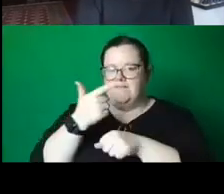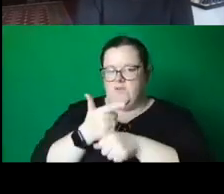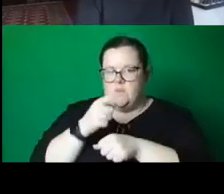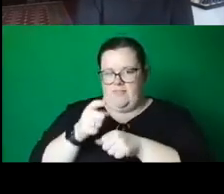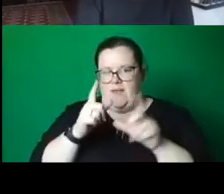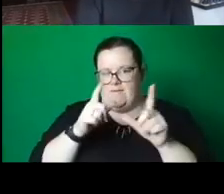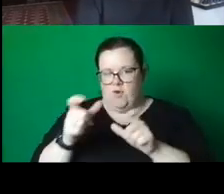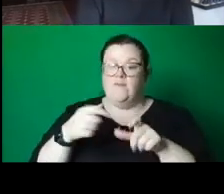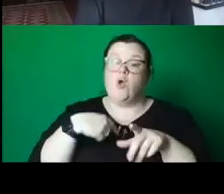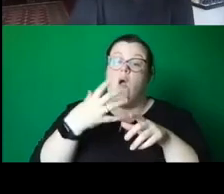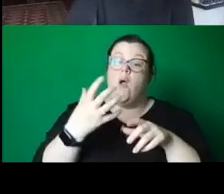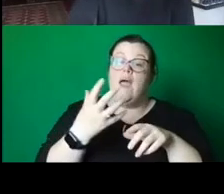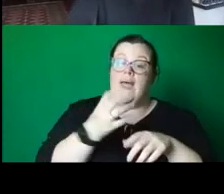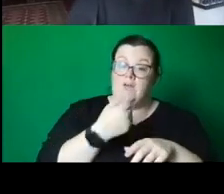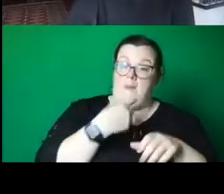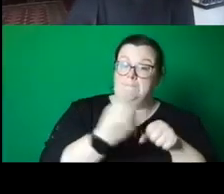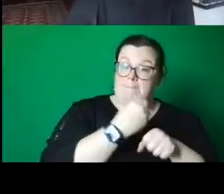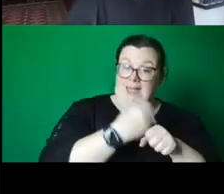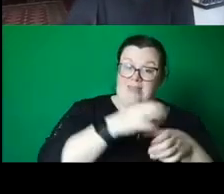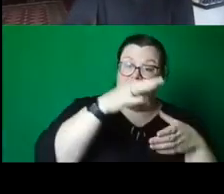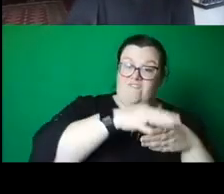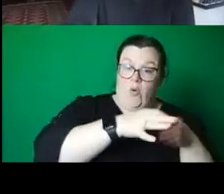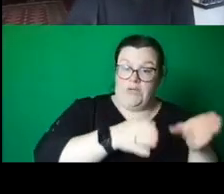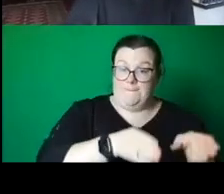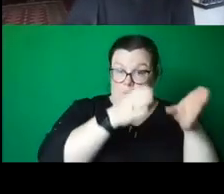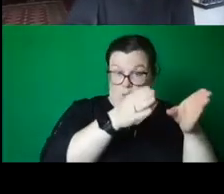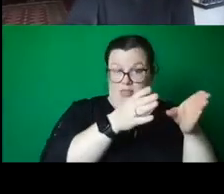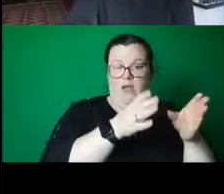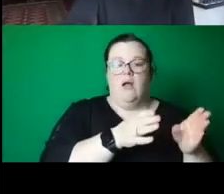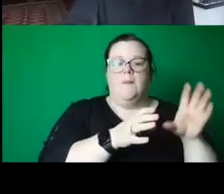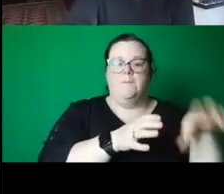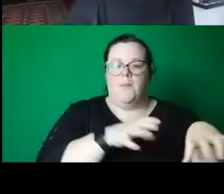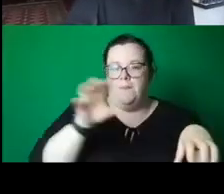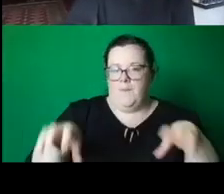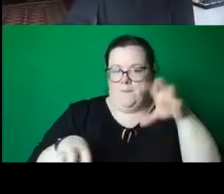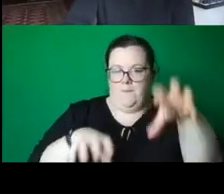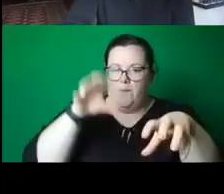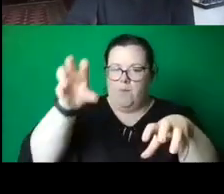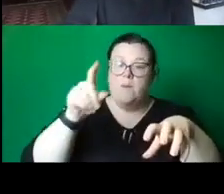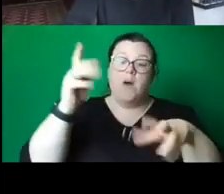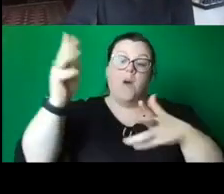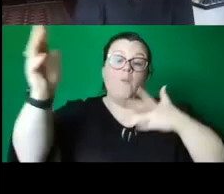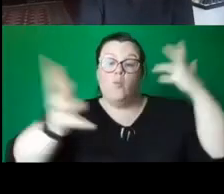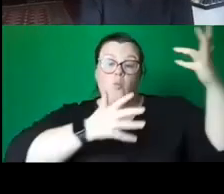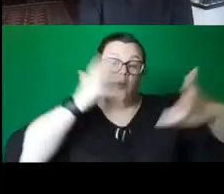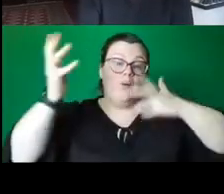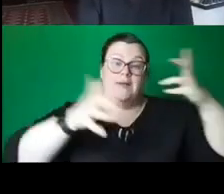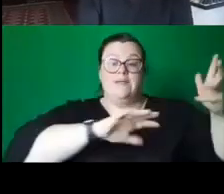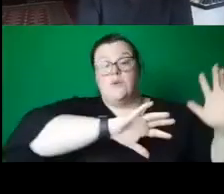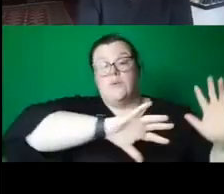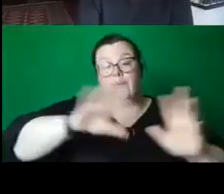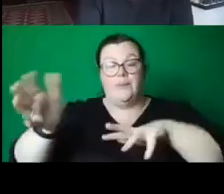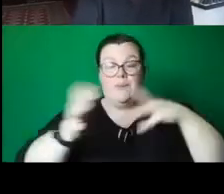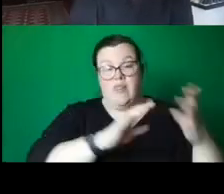down in the wind, swept empty, and windswept empty forest, resulting in this symbolic two-channel video